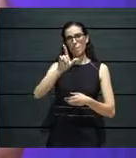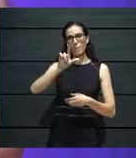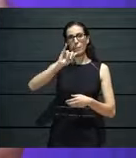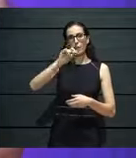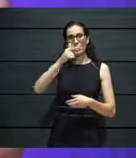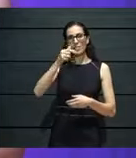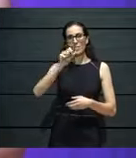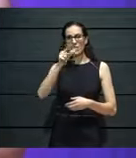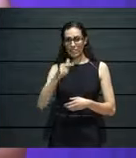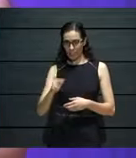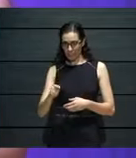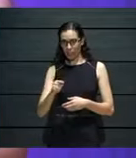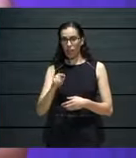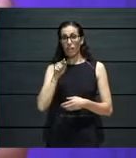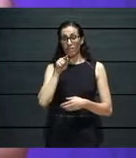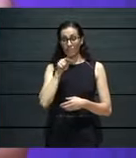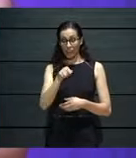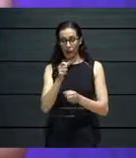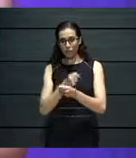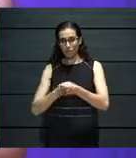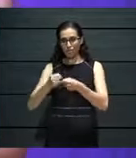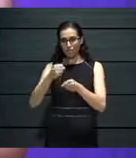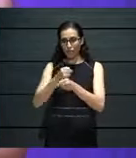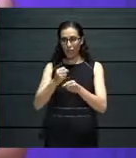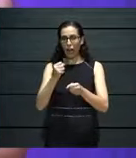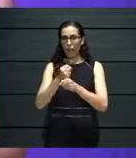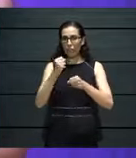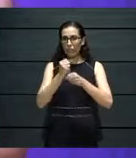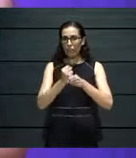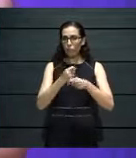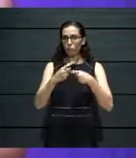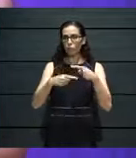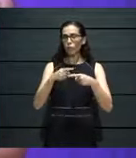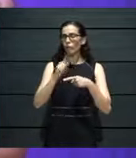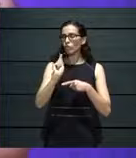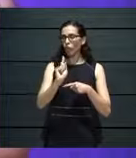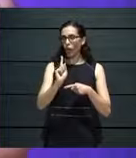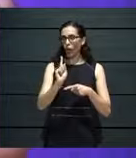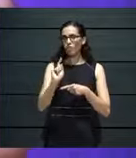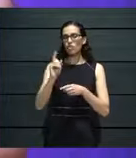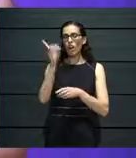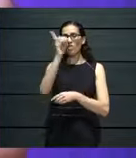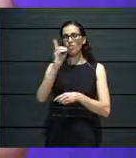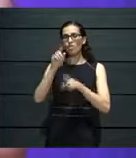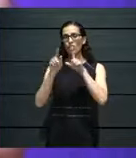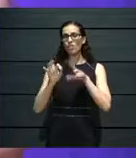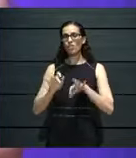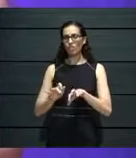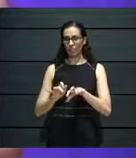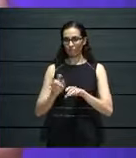Blitz is working on at the moment on a digital platform.